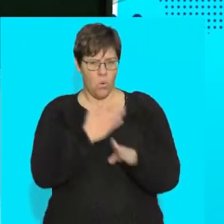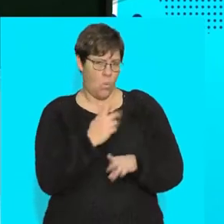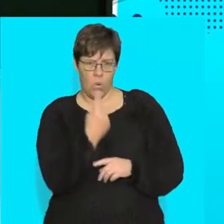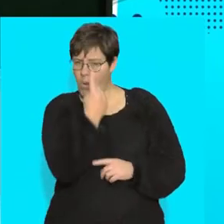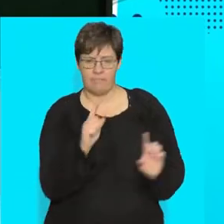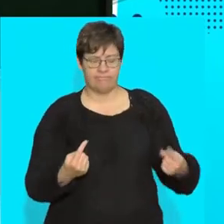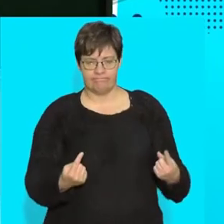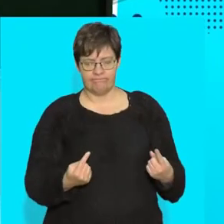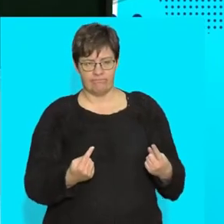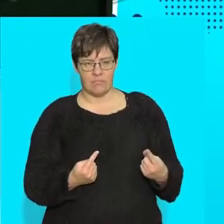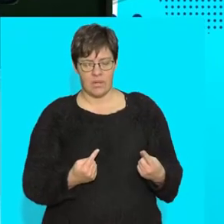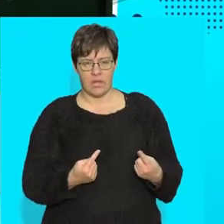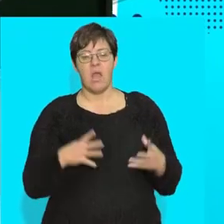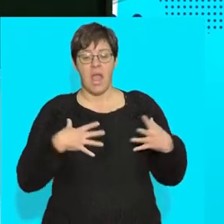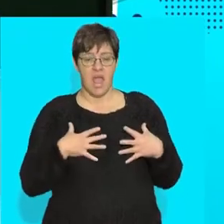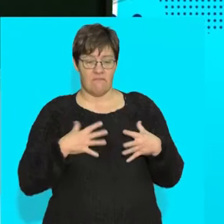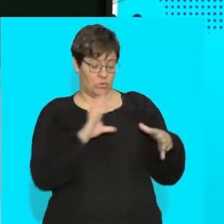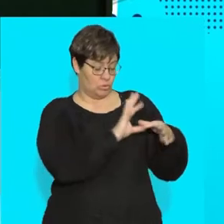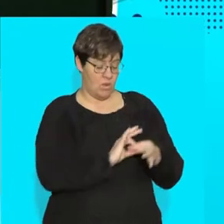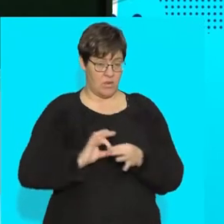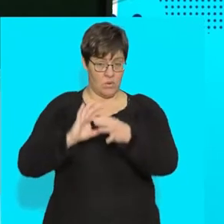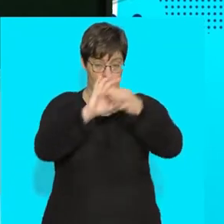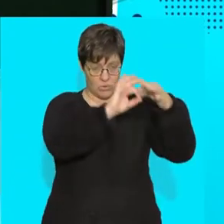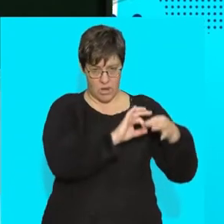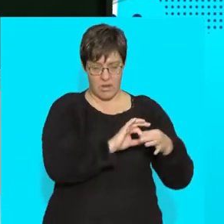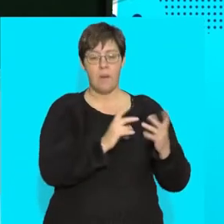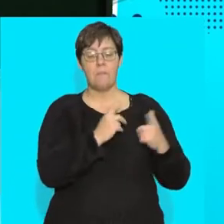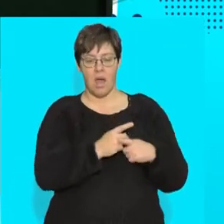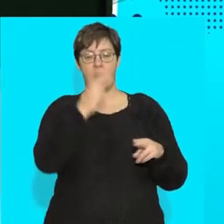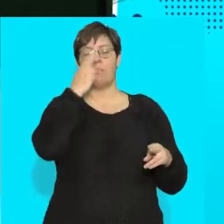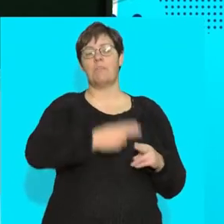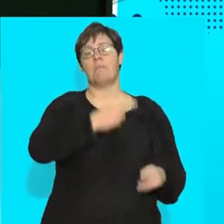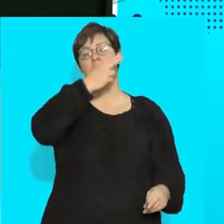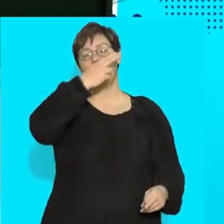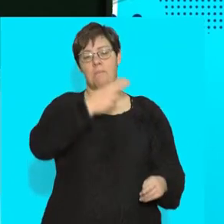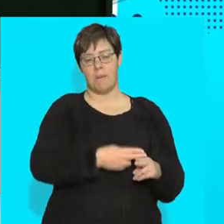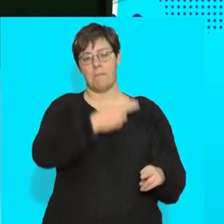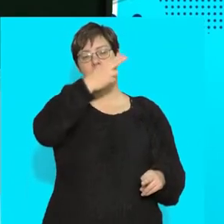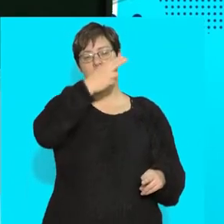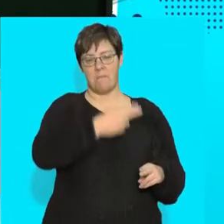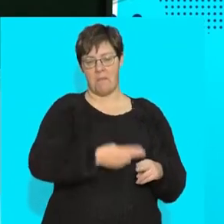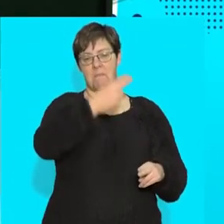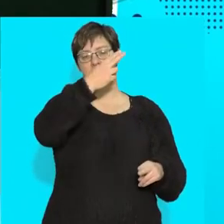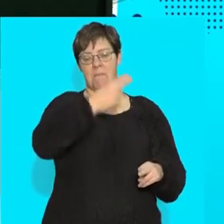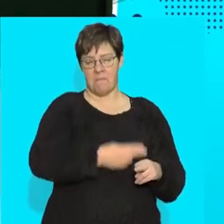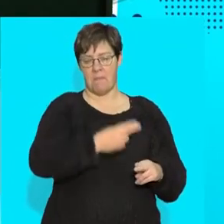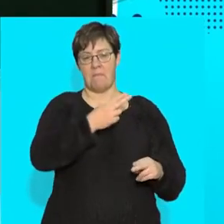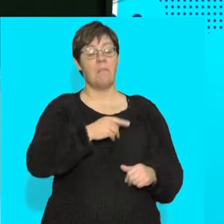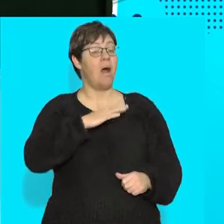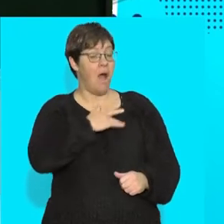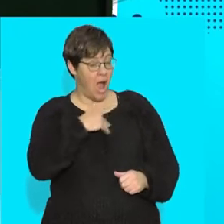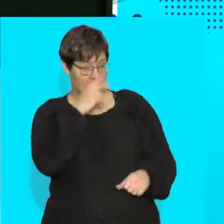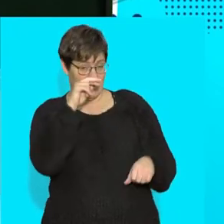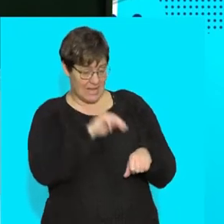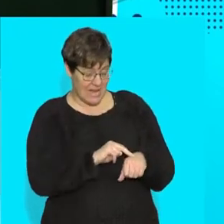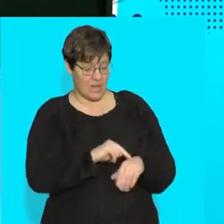working as one. But if we are joined, what can we do? We can have a beautiful rhythm. And what does my heart need to